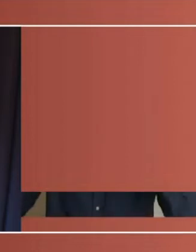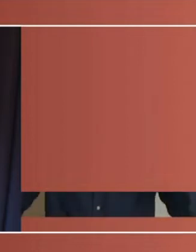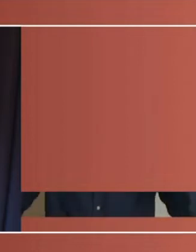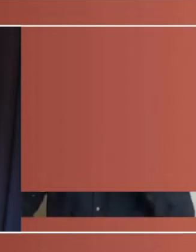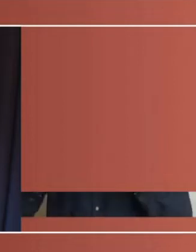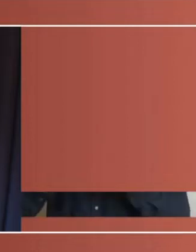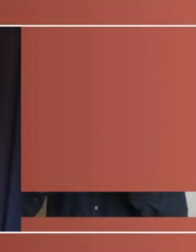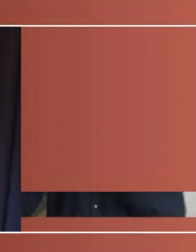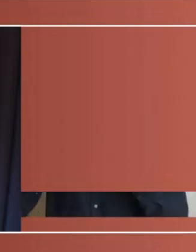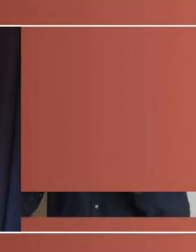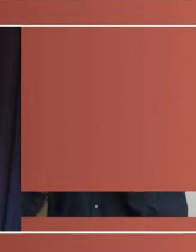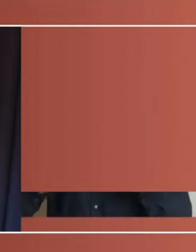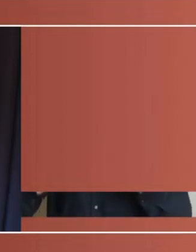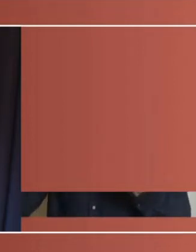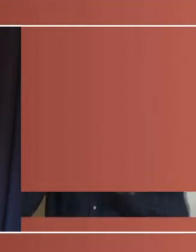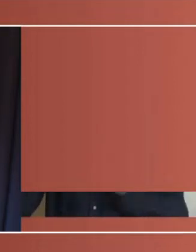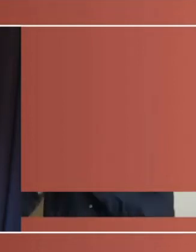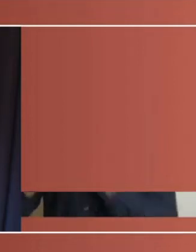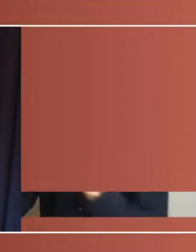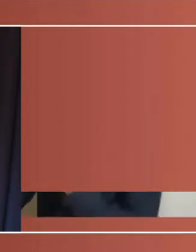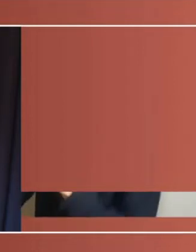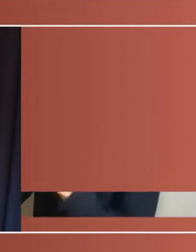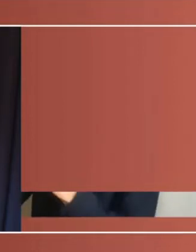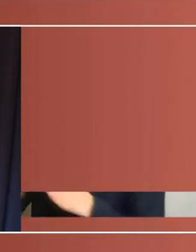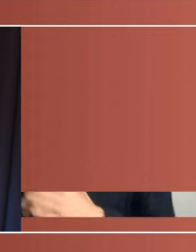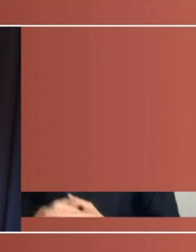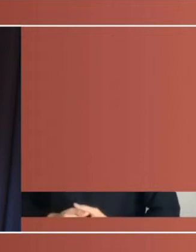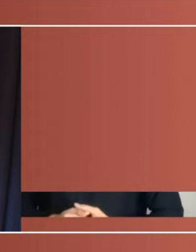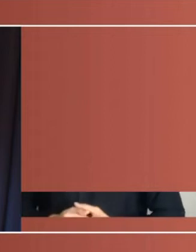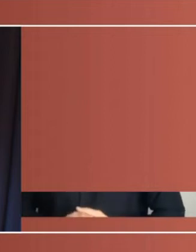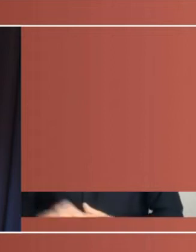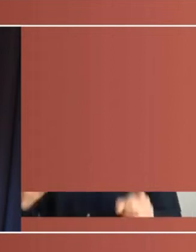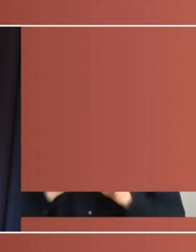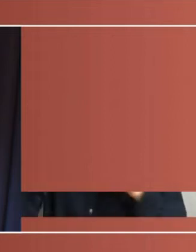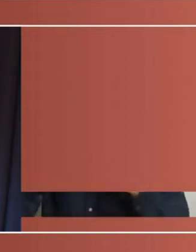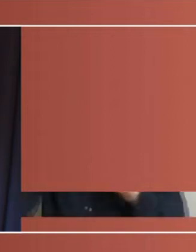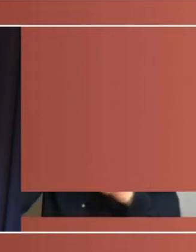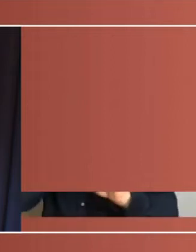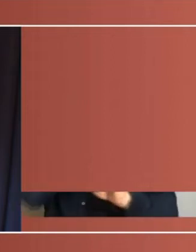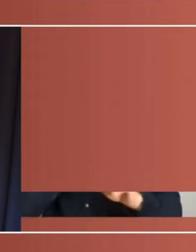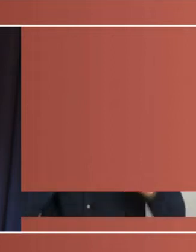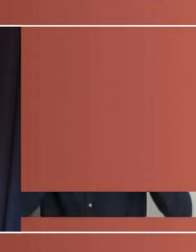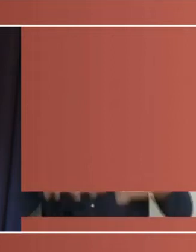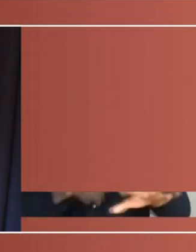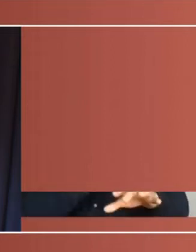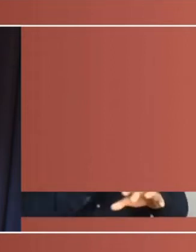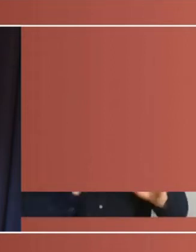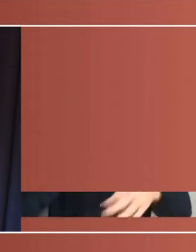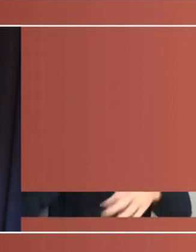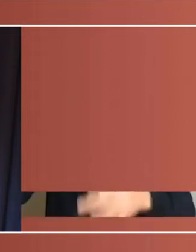as his own. Looking further back, Australia owes its compulsory voting to a private senator's bill in